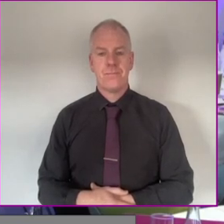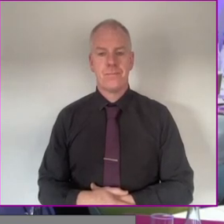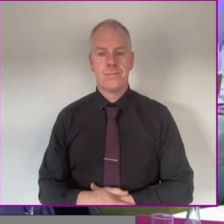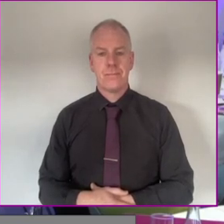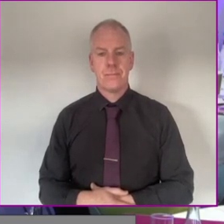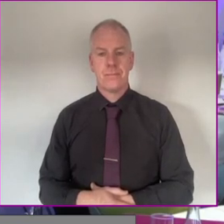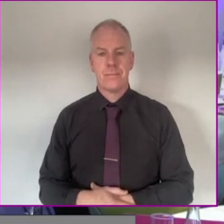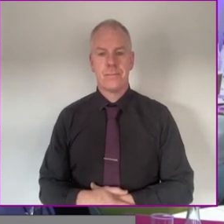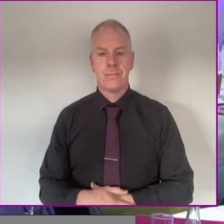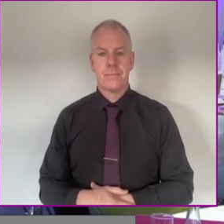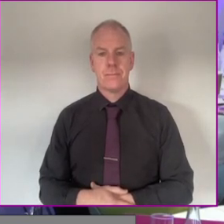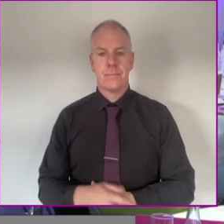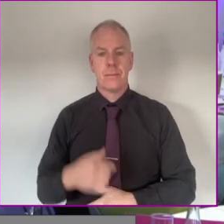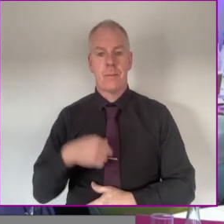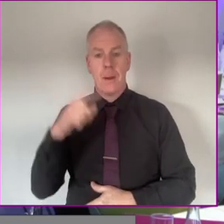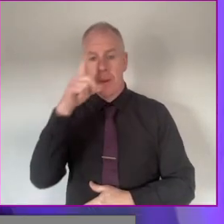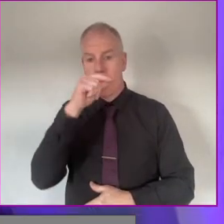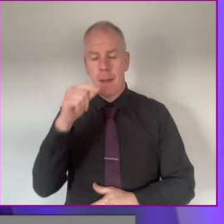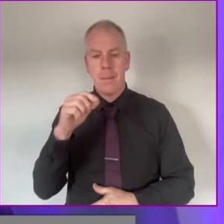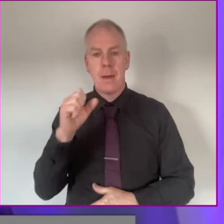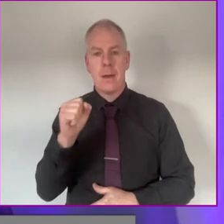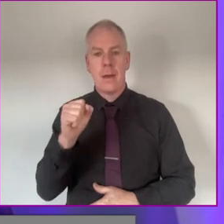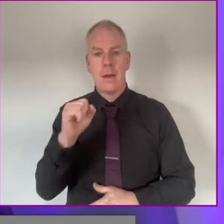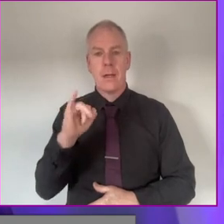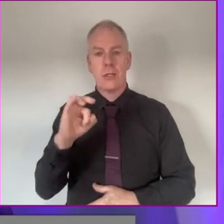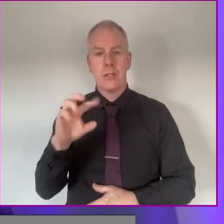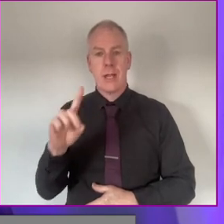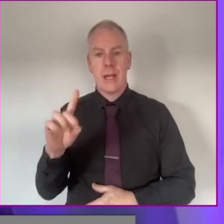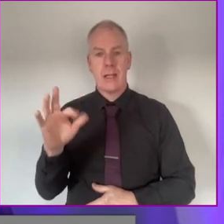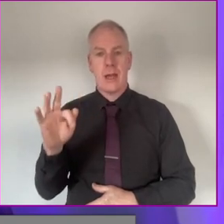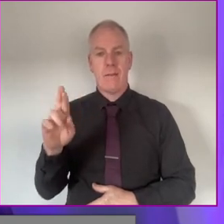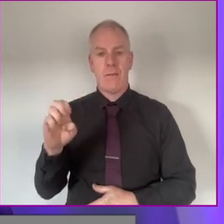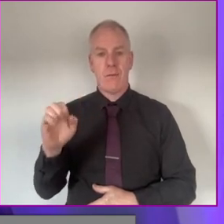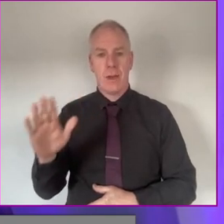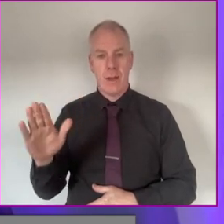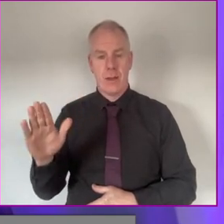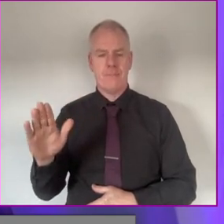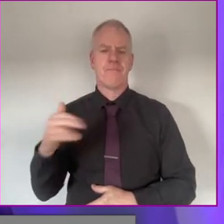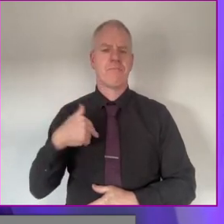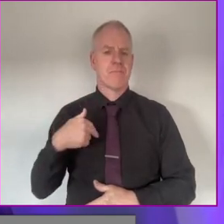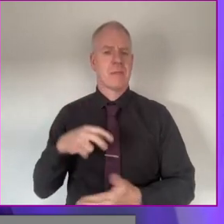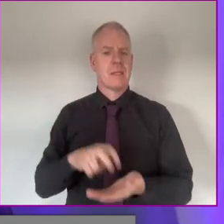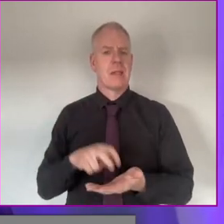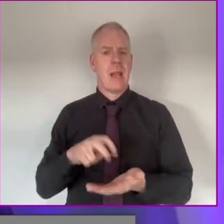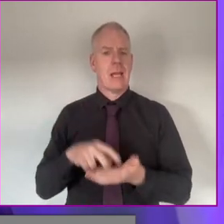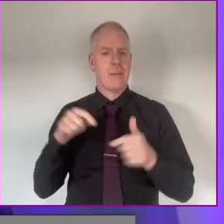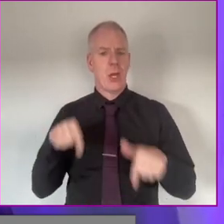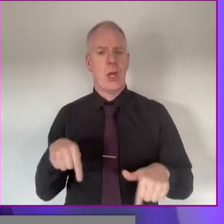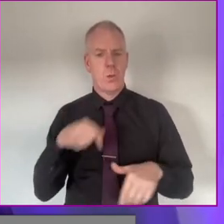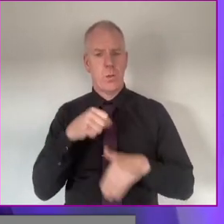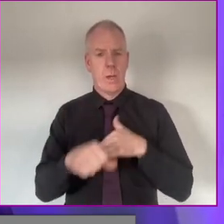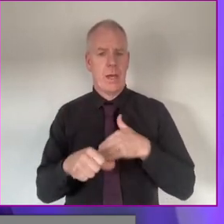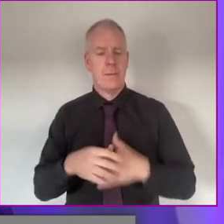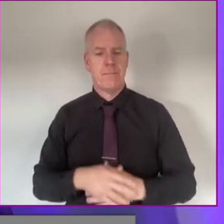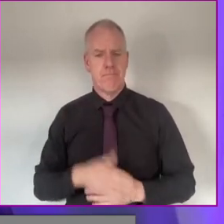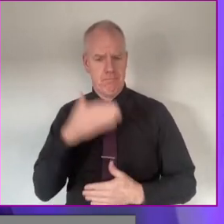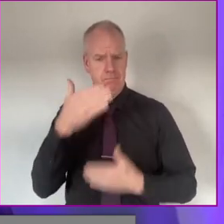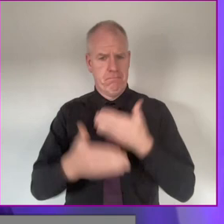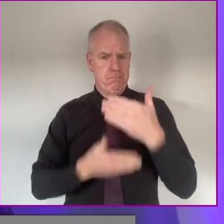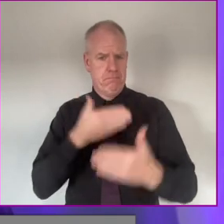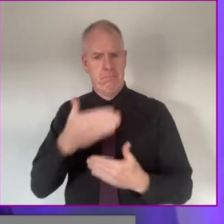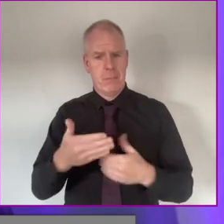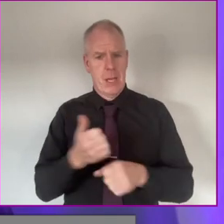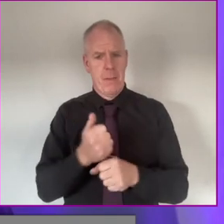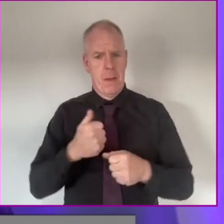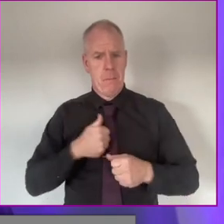Hi. My name is Sinead Friel. I'm delighted to be here today